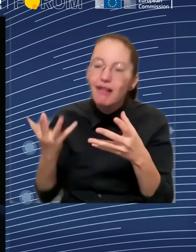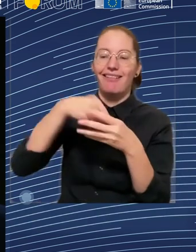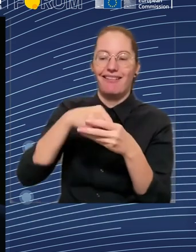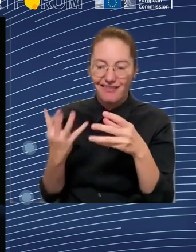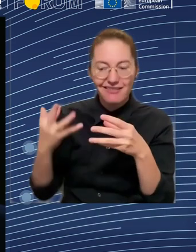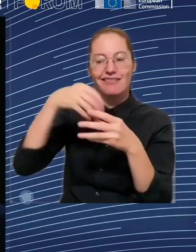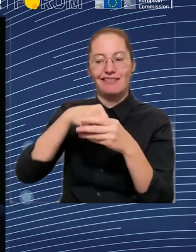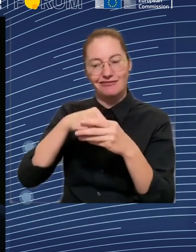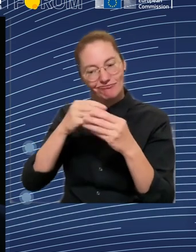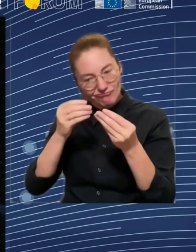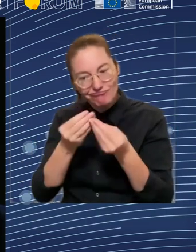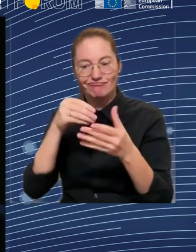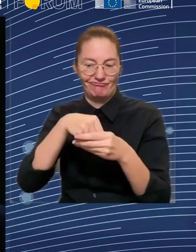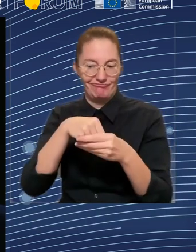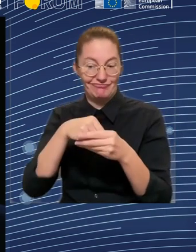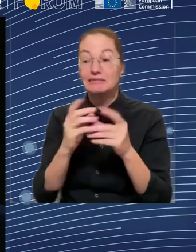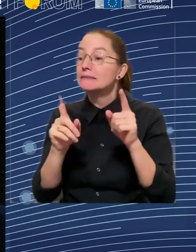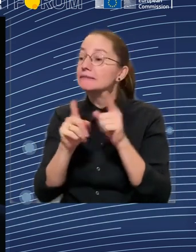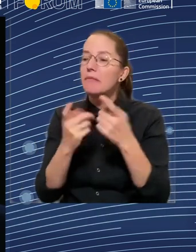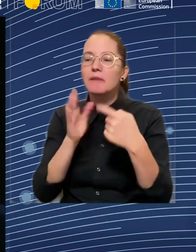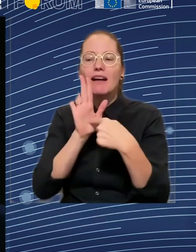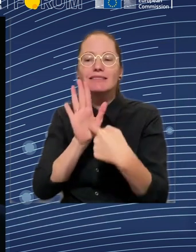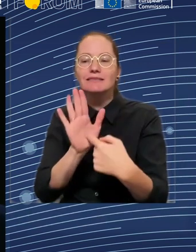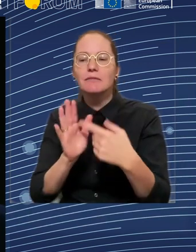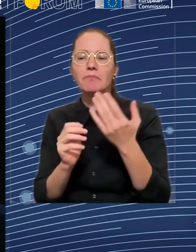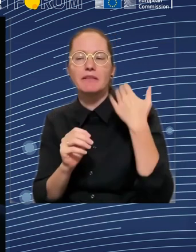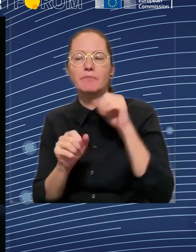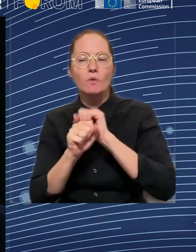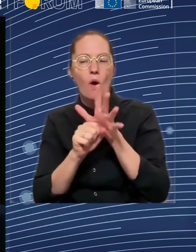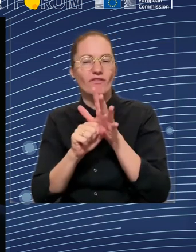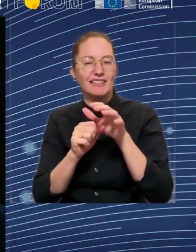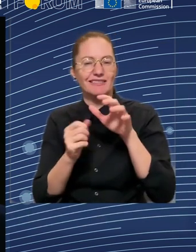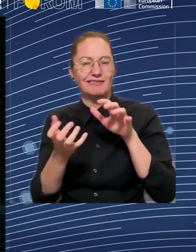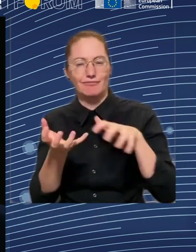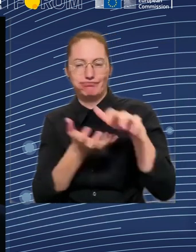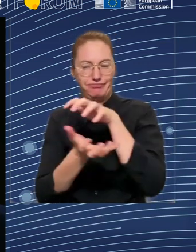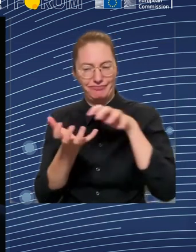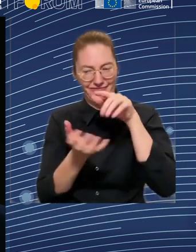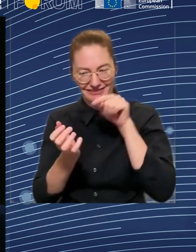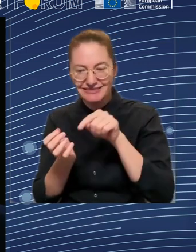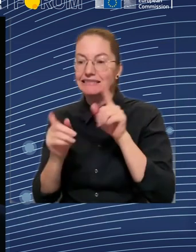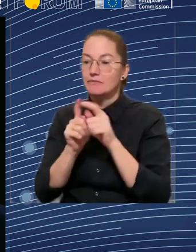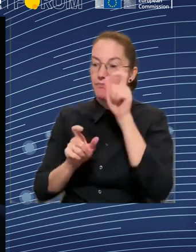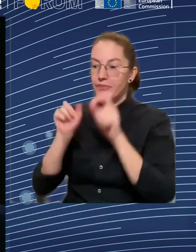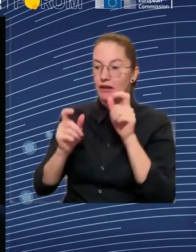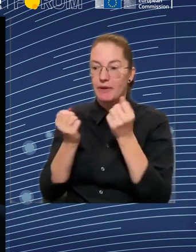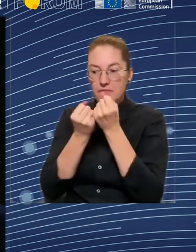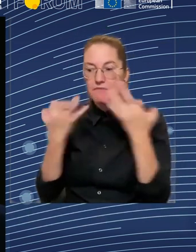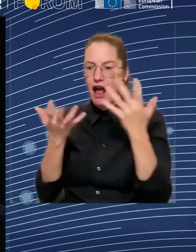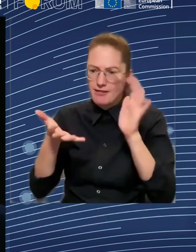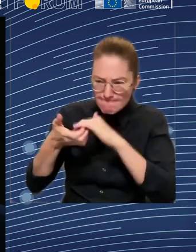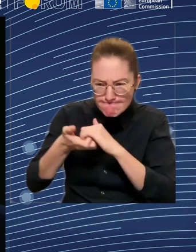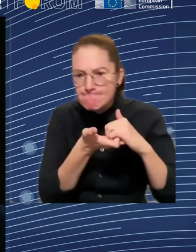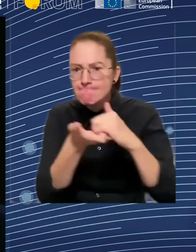ago that there would be such a kind of initiative. And we can see together with the next Commission